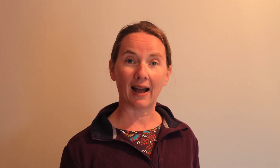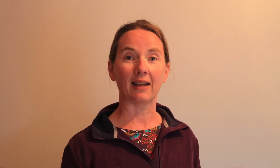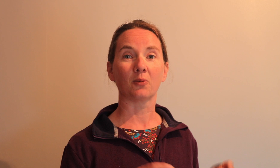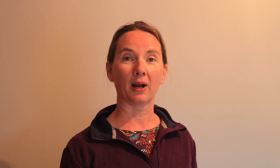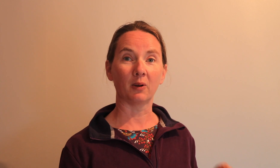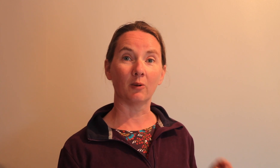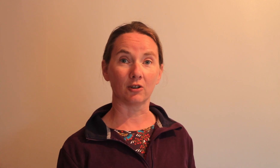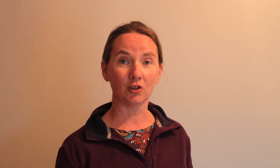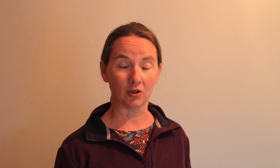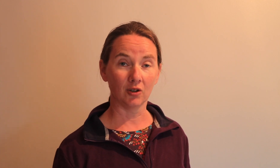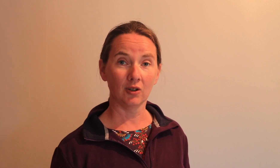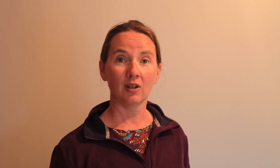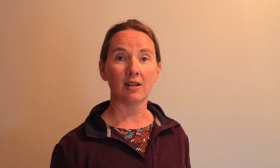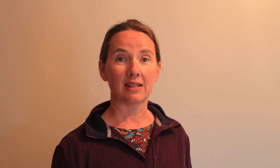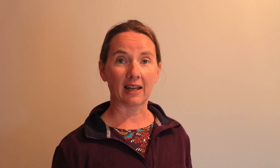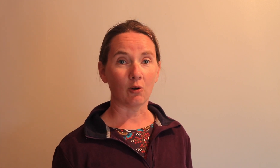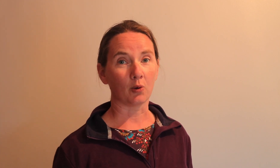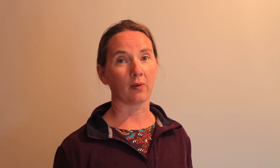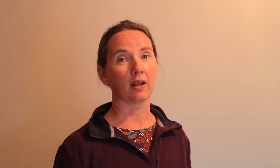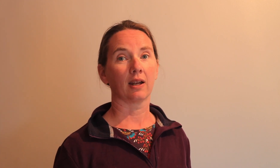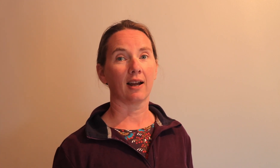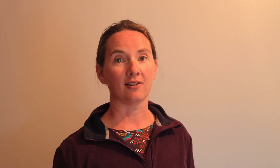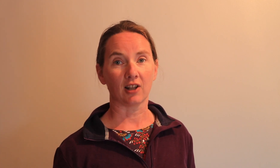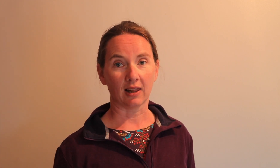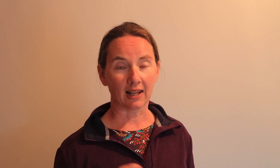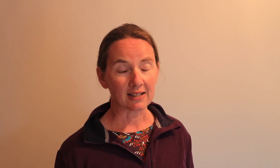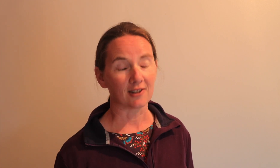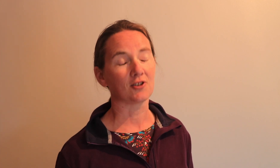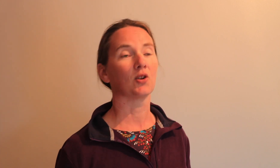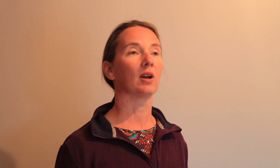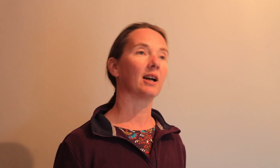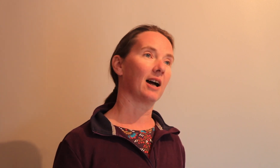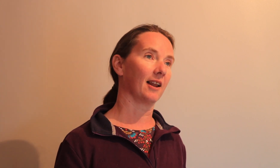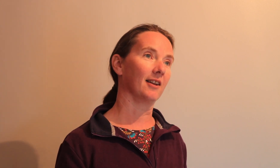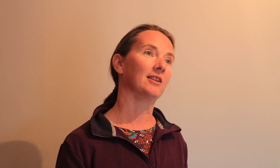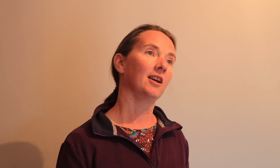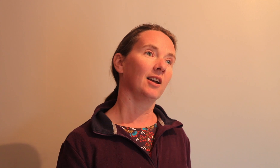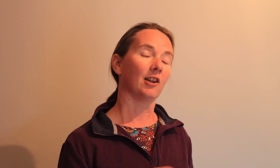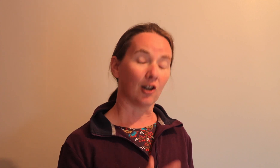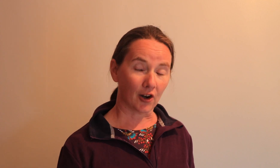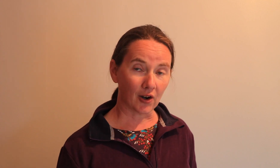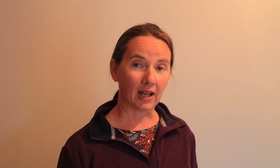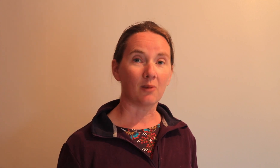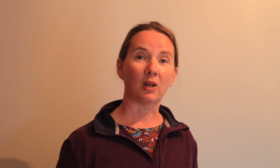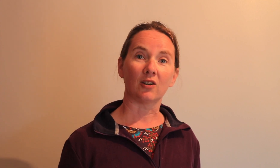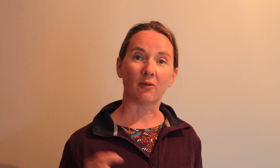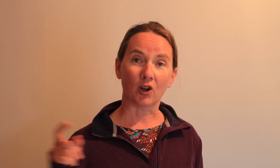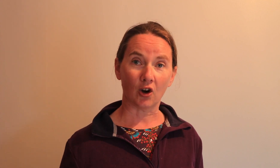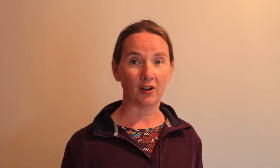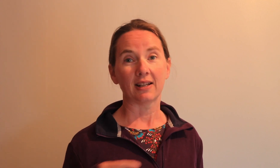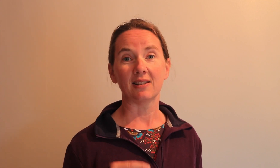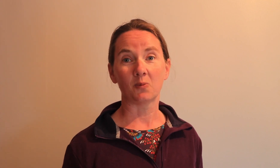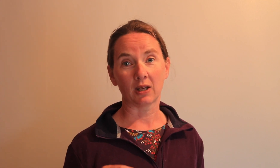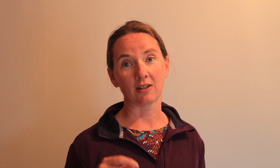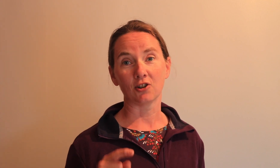so that is why we want you to get hold of it and to listen to it and learn it because if